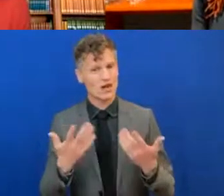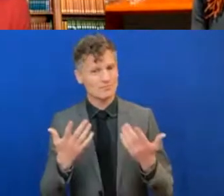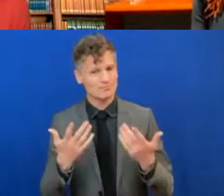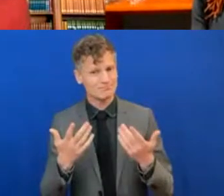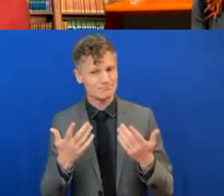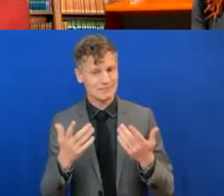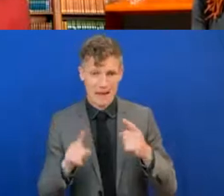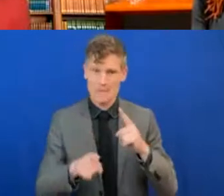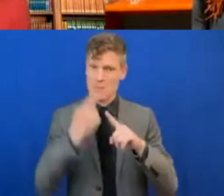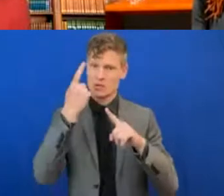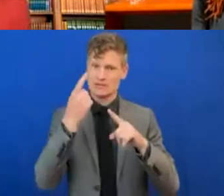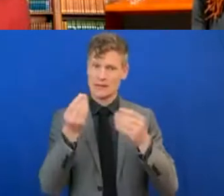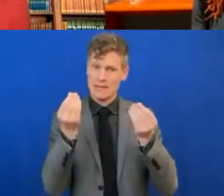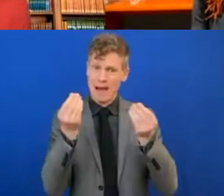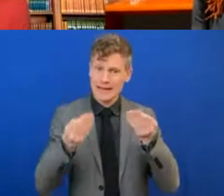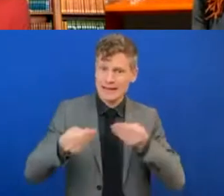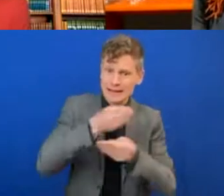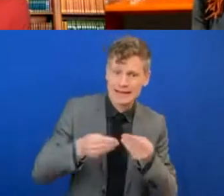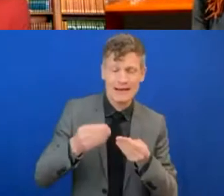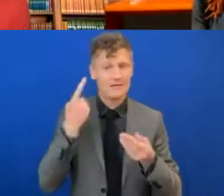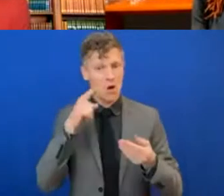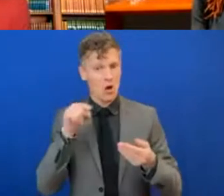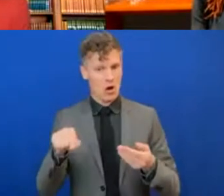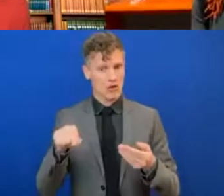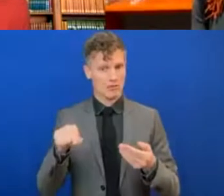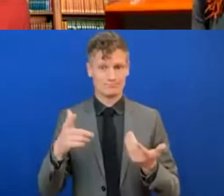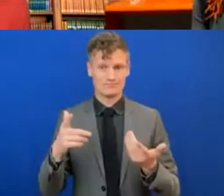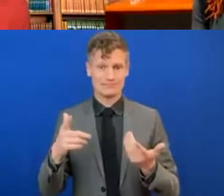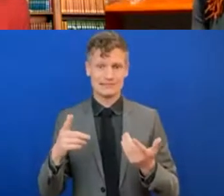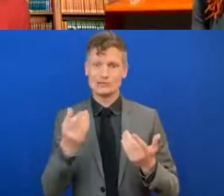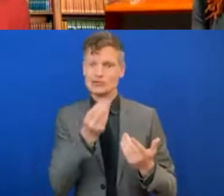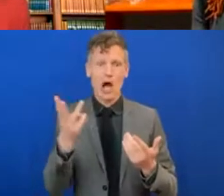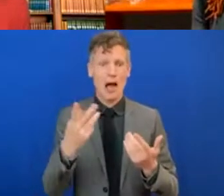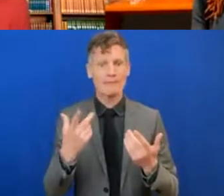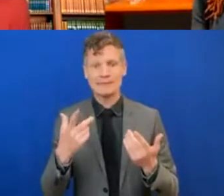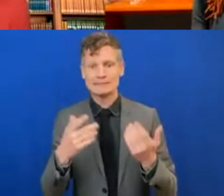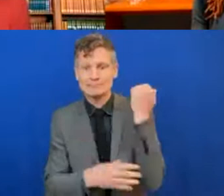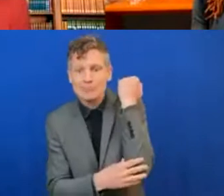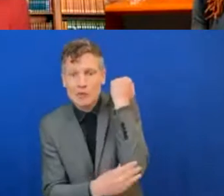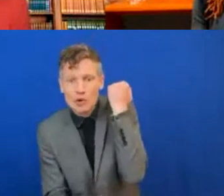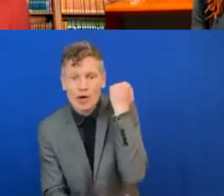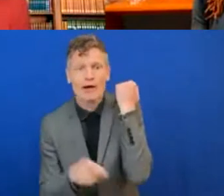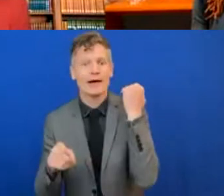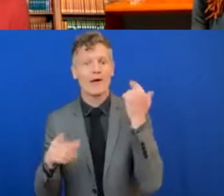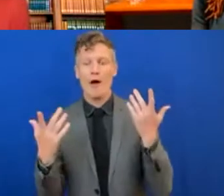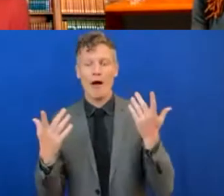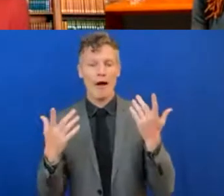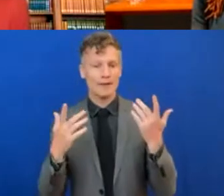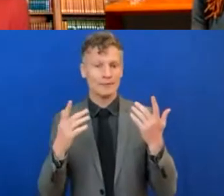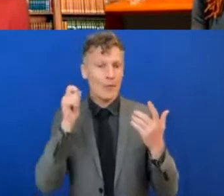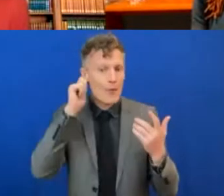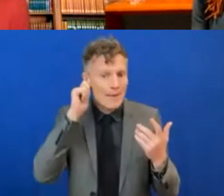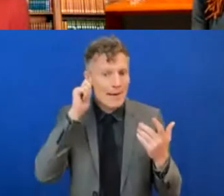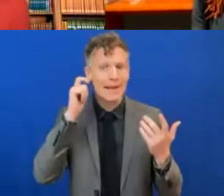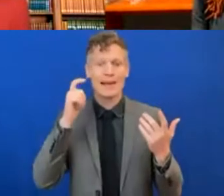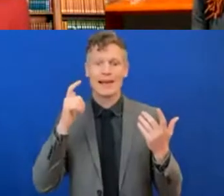for low income users, as well as young people and entrepreneurs, and women's financial autonomy.